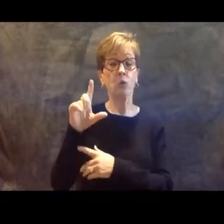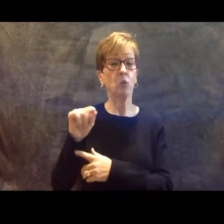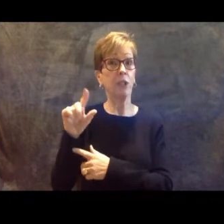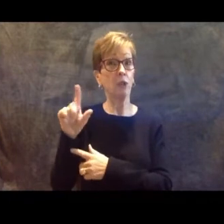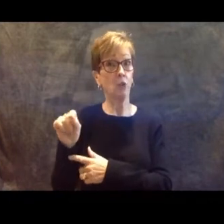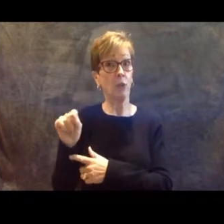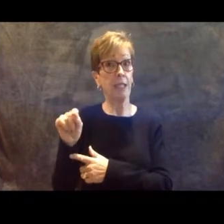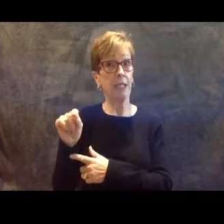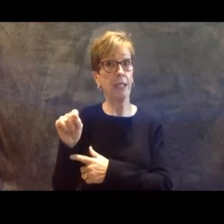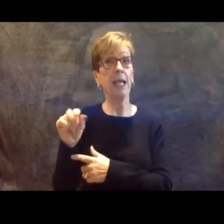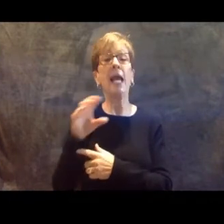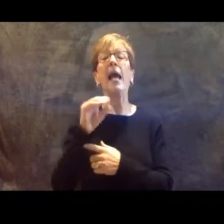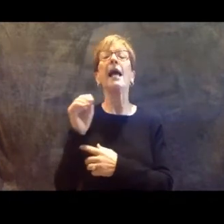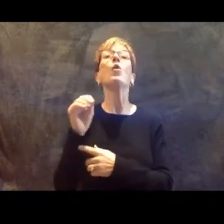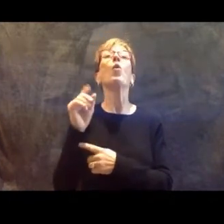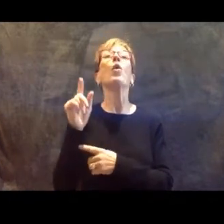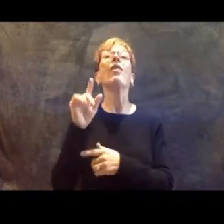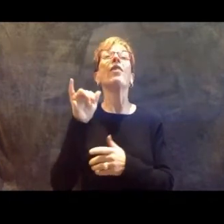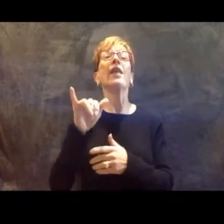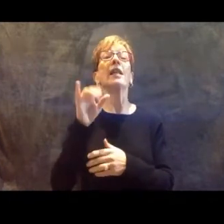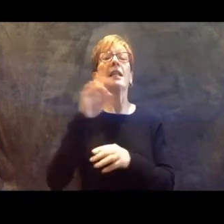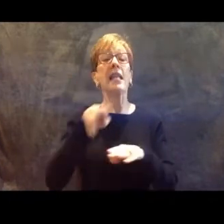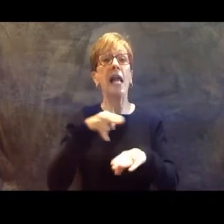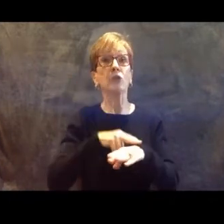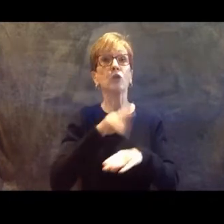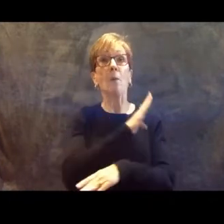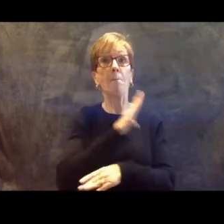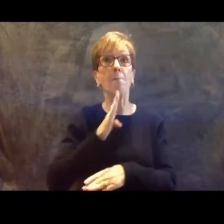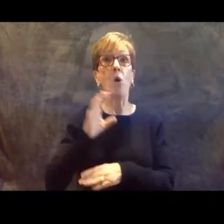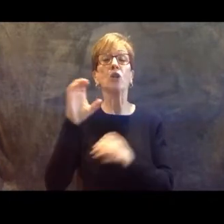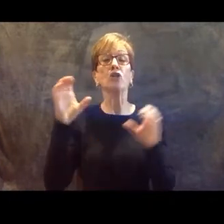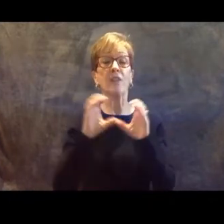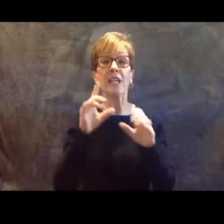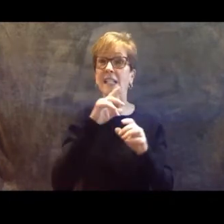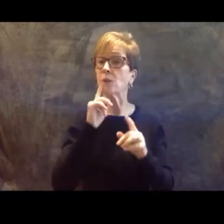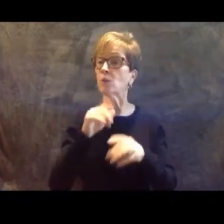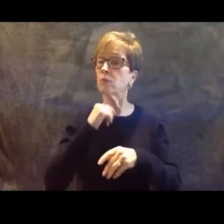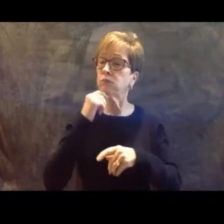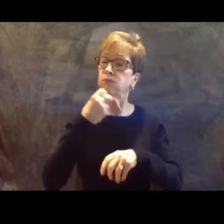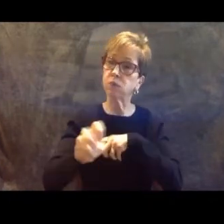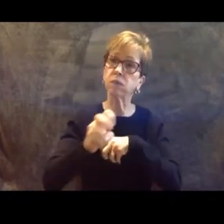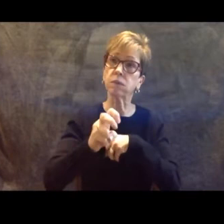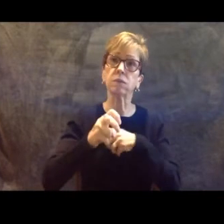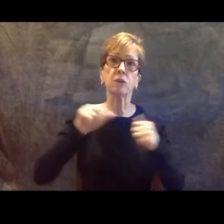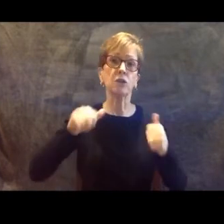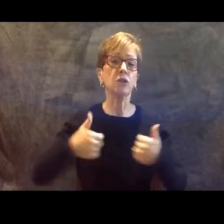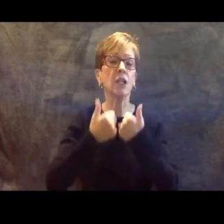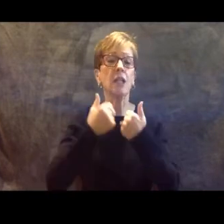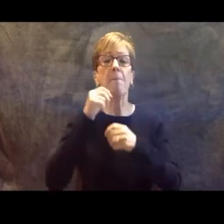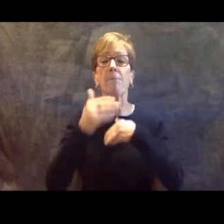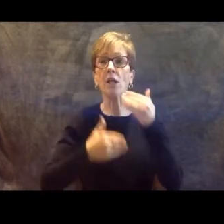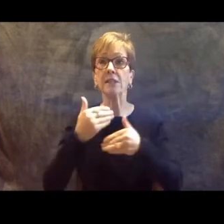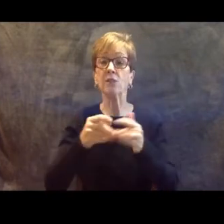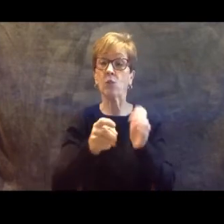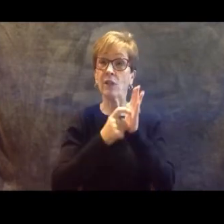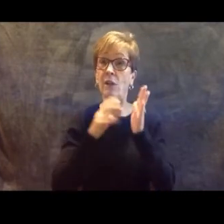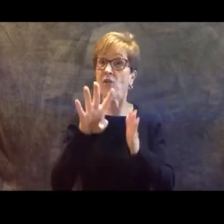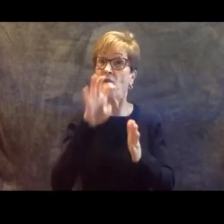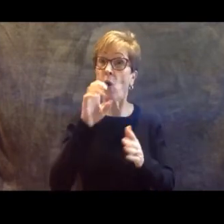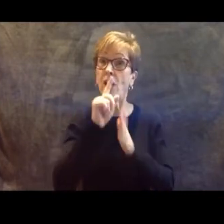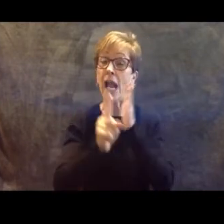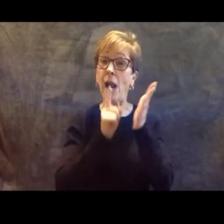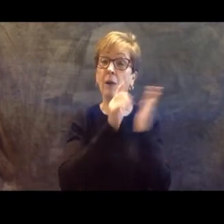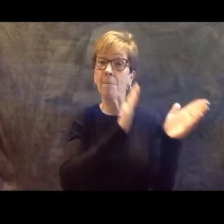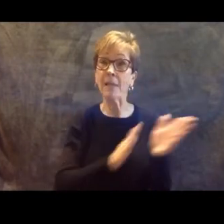national board certification is a rigorous and demanding process requiring nearly 400 hours of planning, analysis,